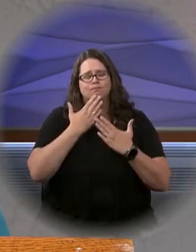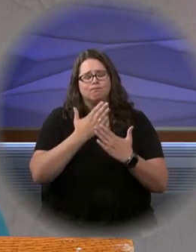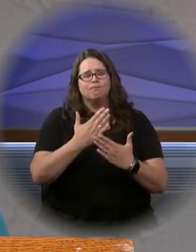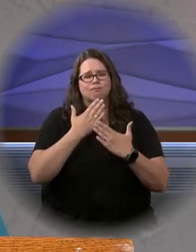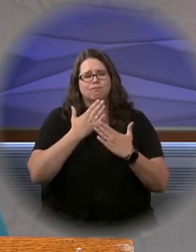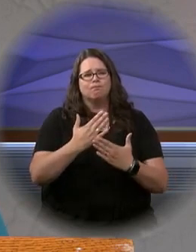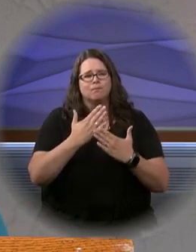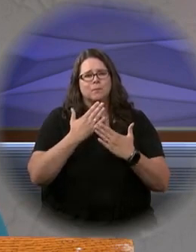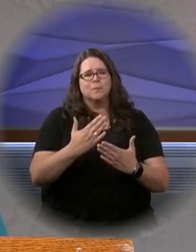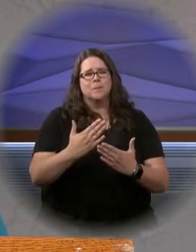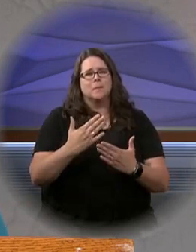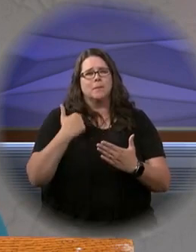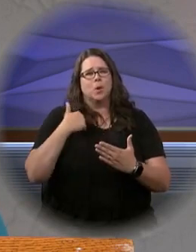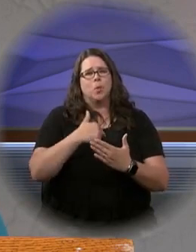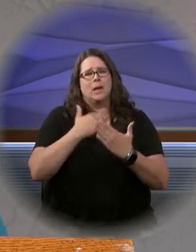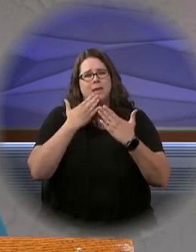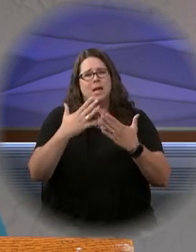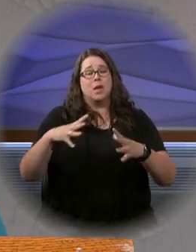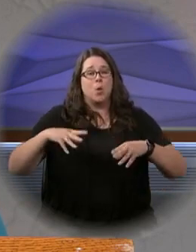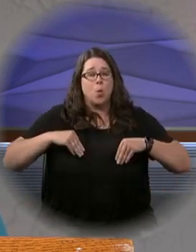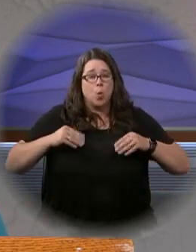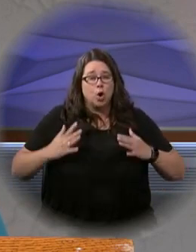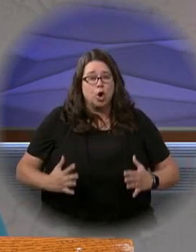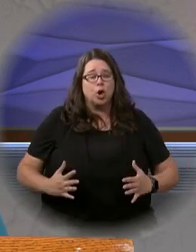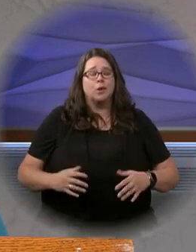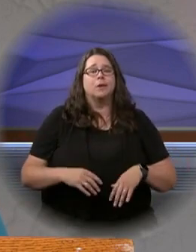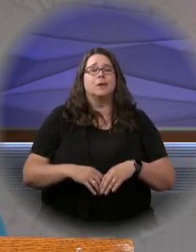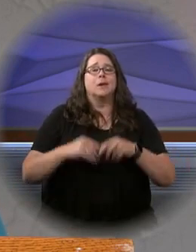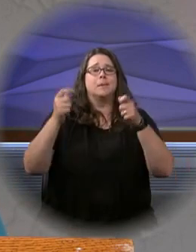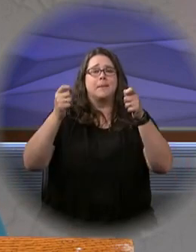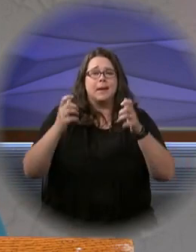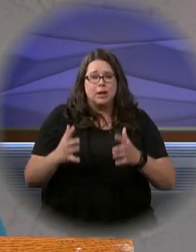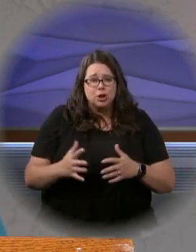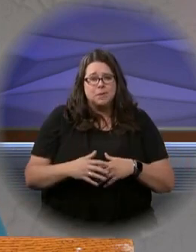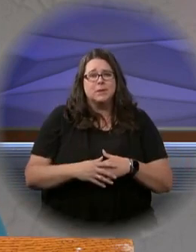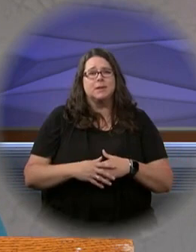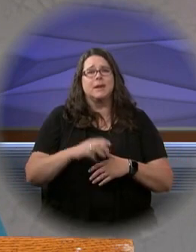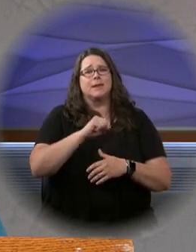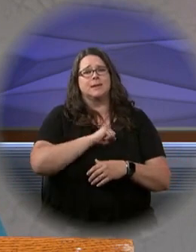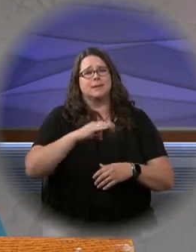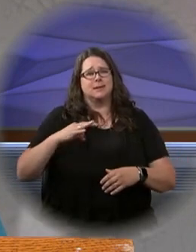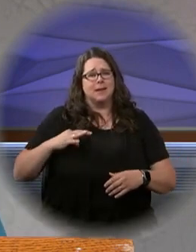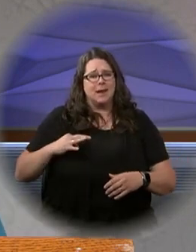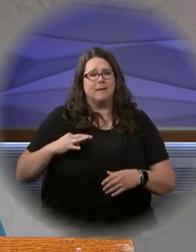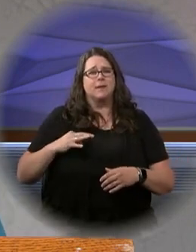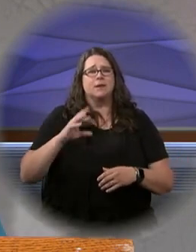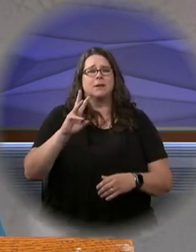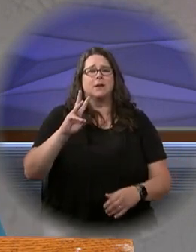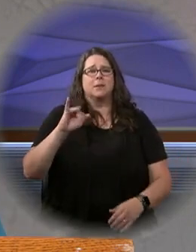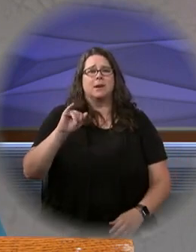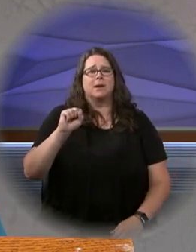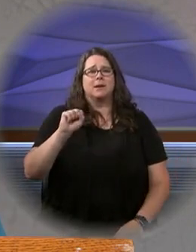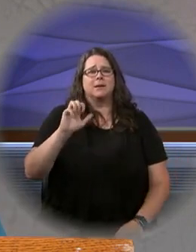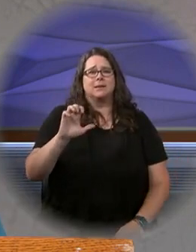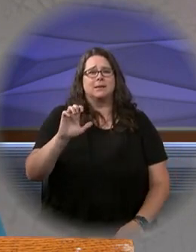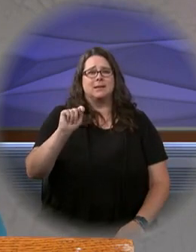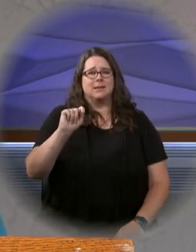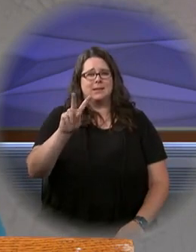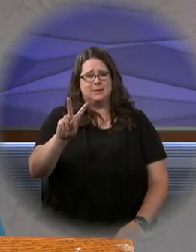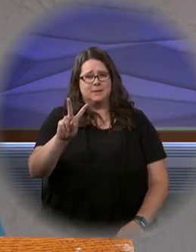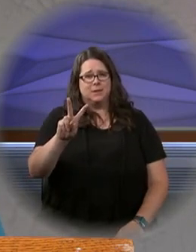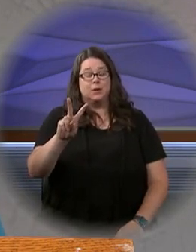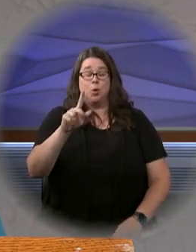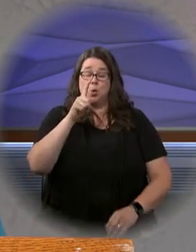gratitude that we thank the owner, the management, and the staff of WISC-TV